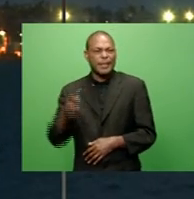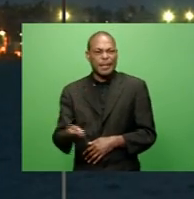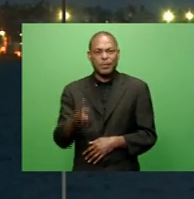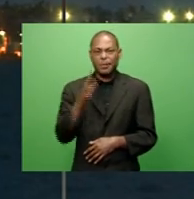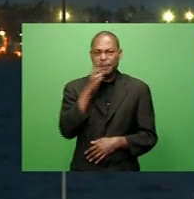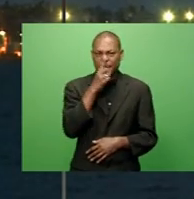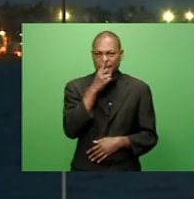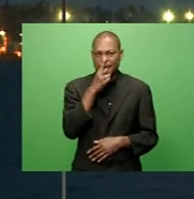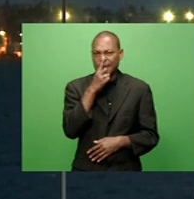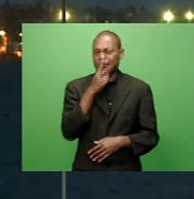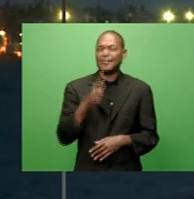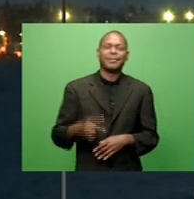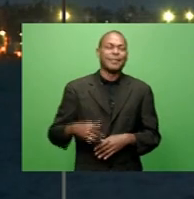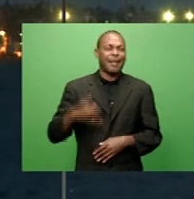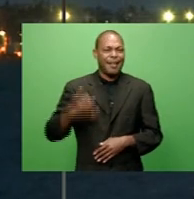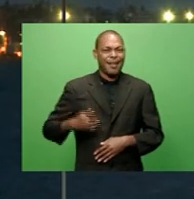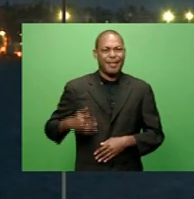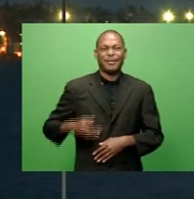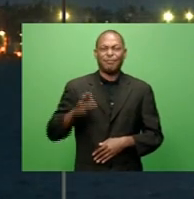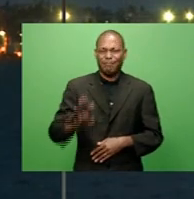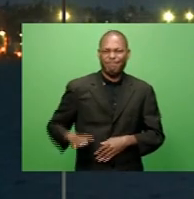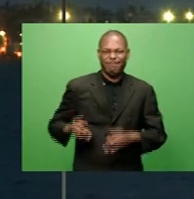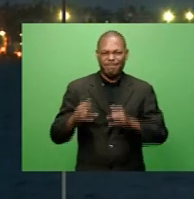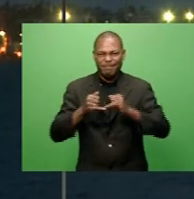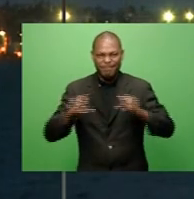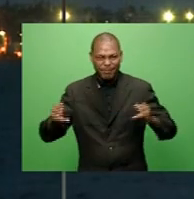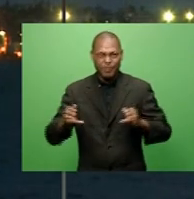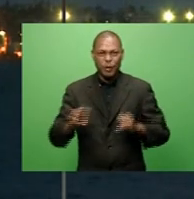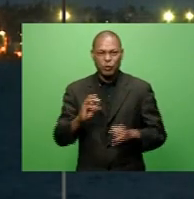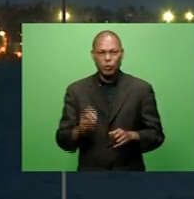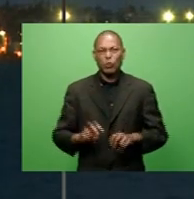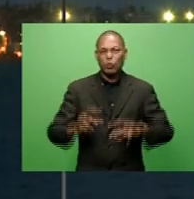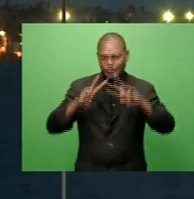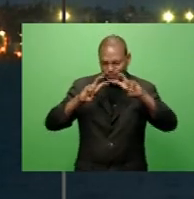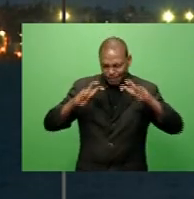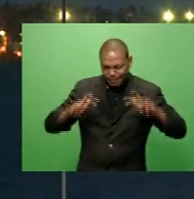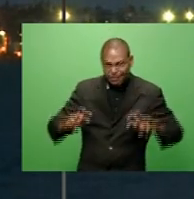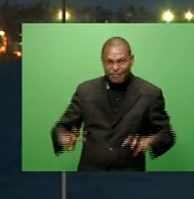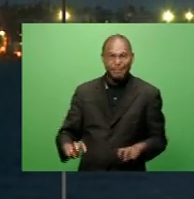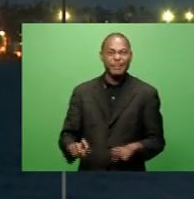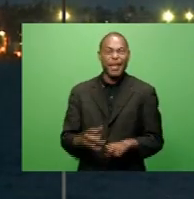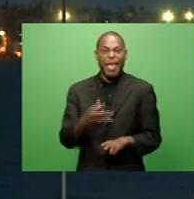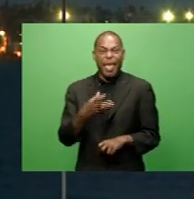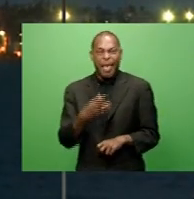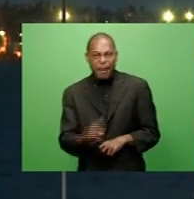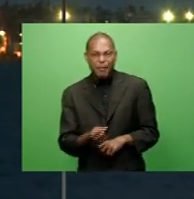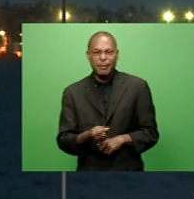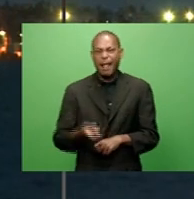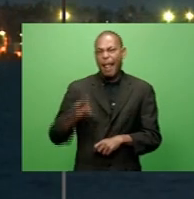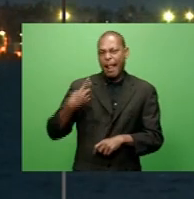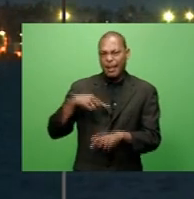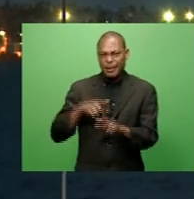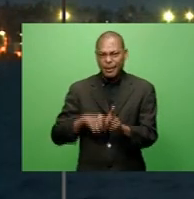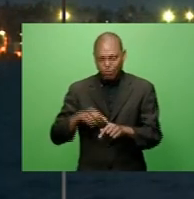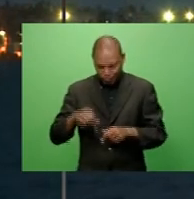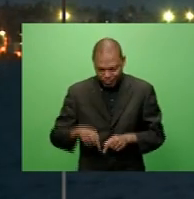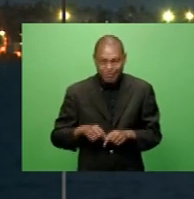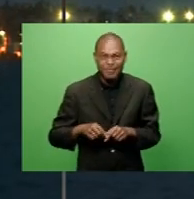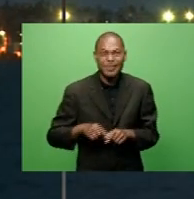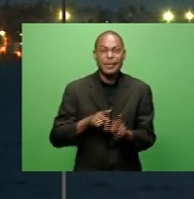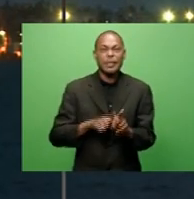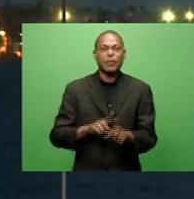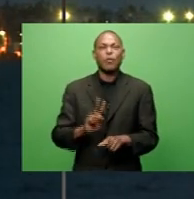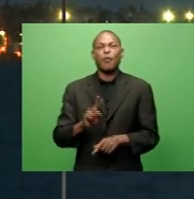living in poverty. The Household Income and Expenditures Survey for 2019 and 2020 estimates the official national